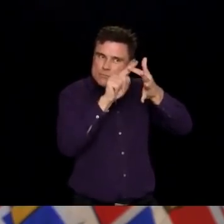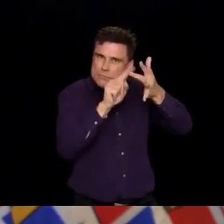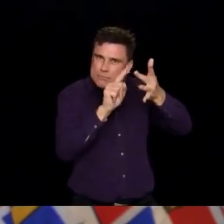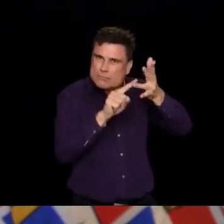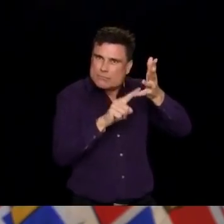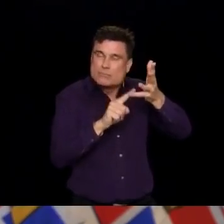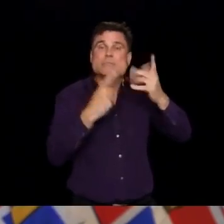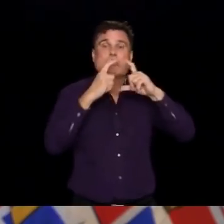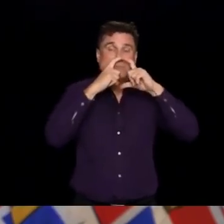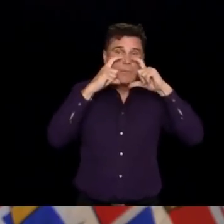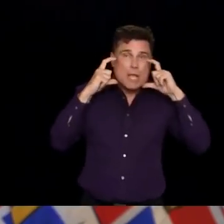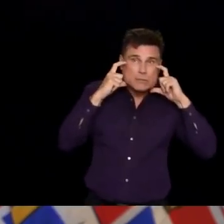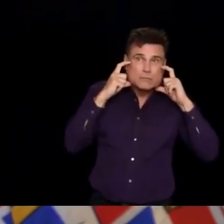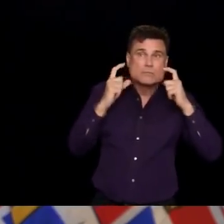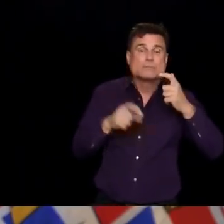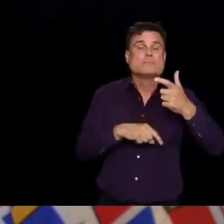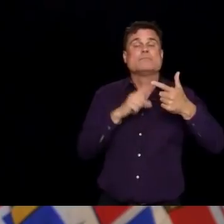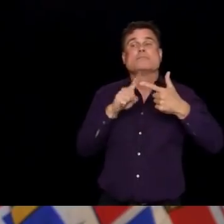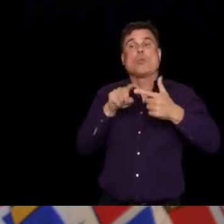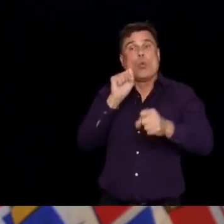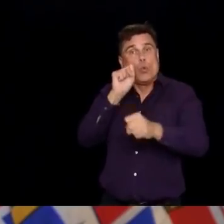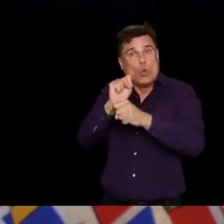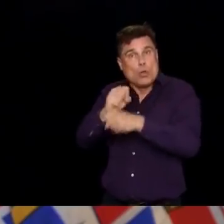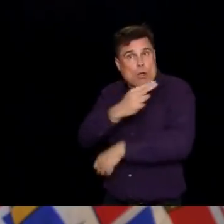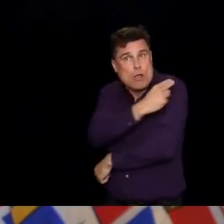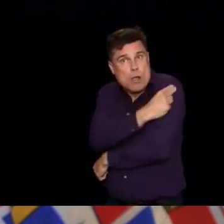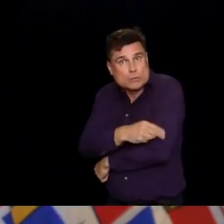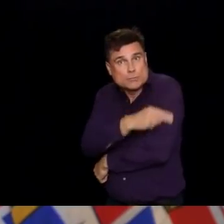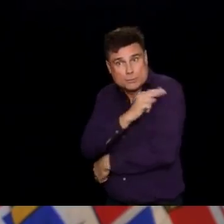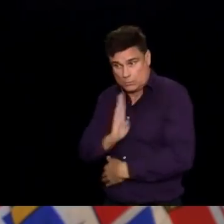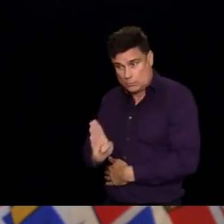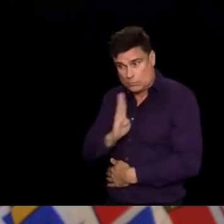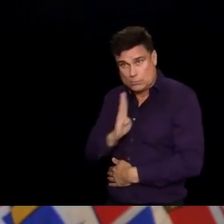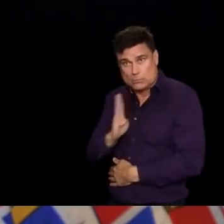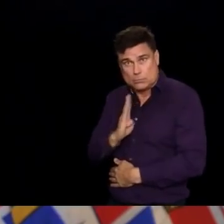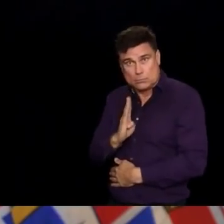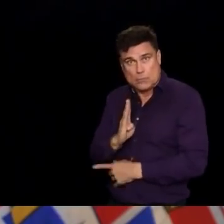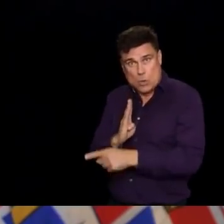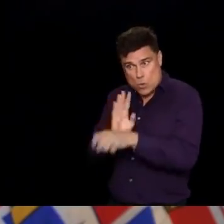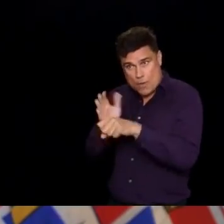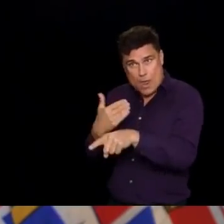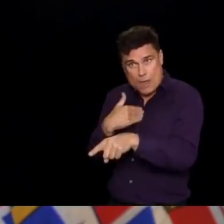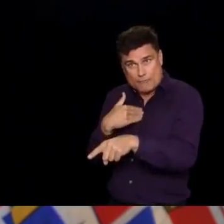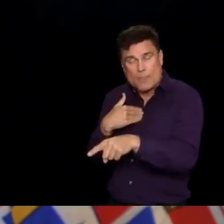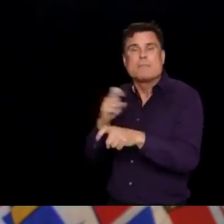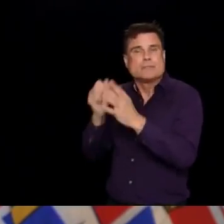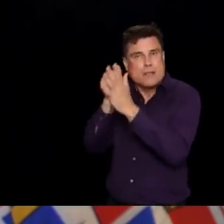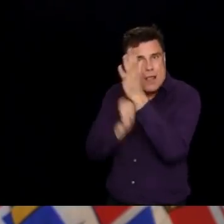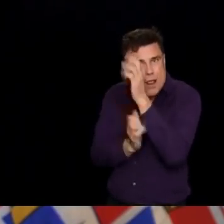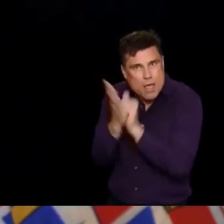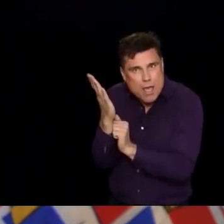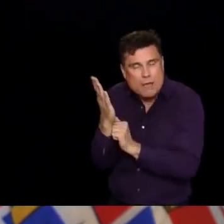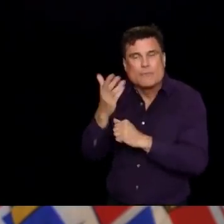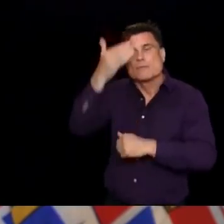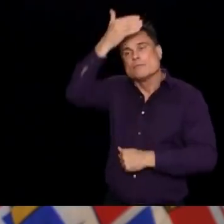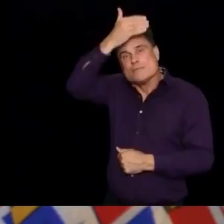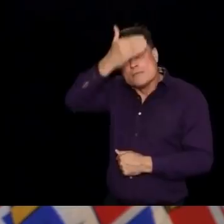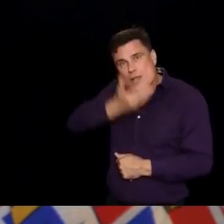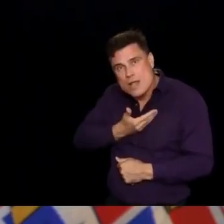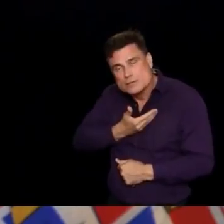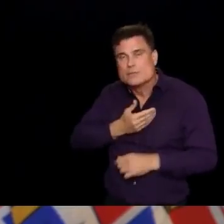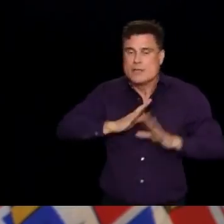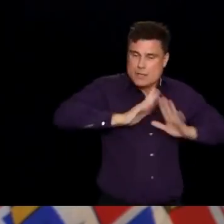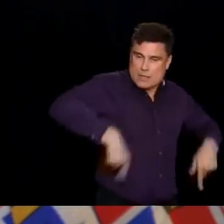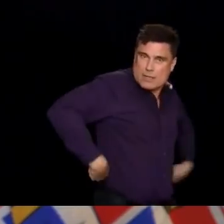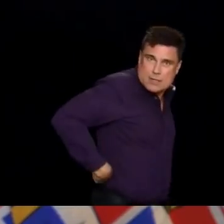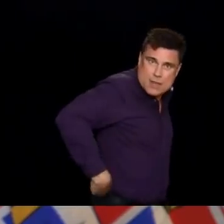as well, being incredibly important. So it's all of those things that we have in place that protect people. We know as well in the